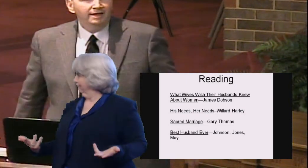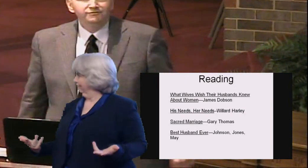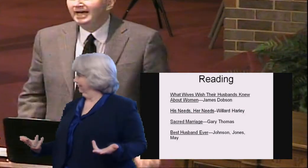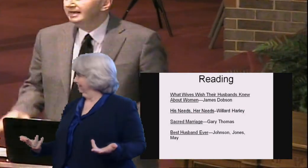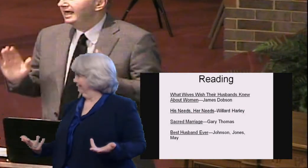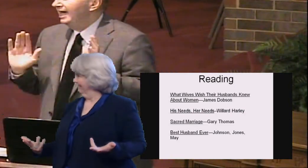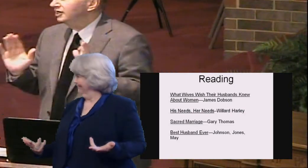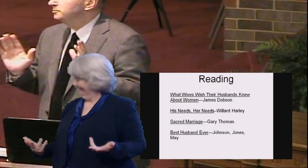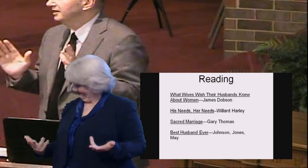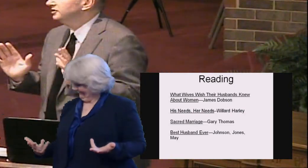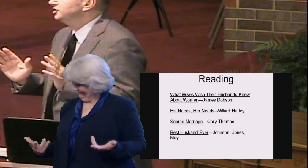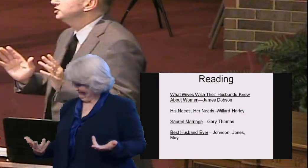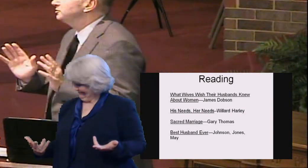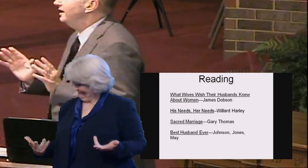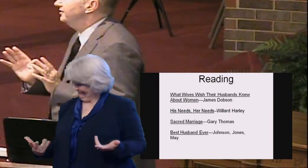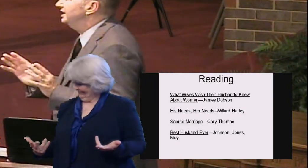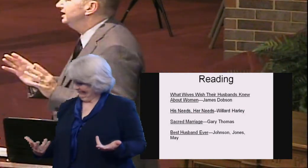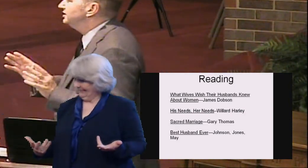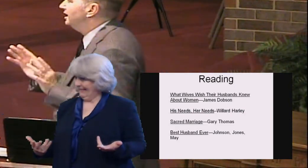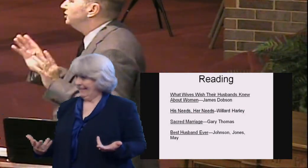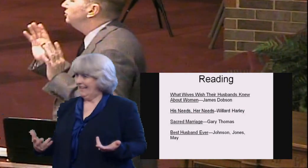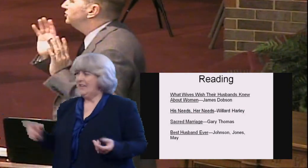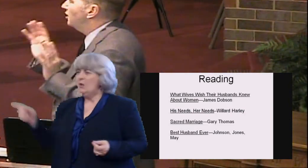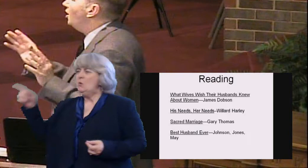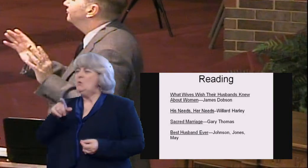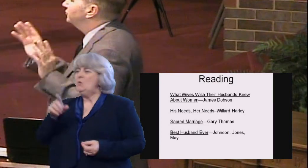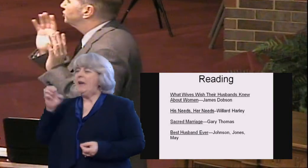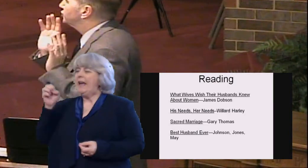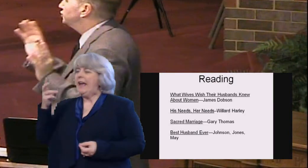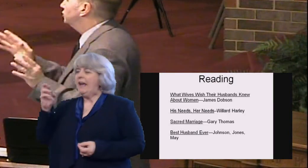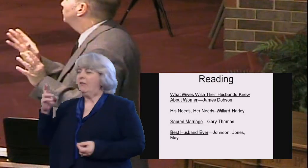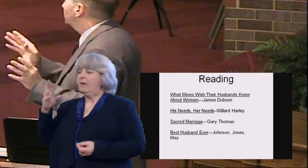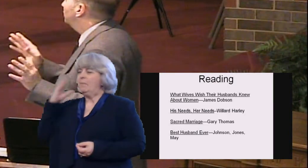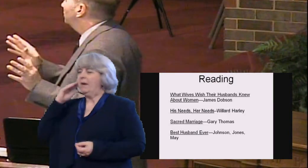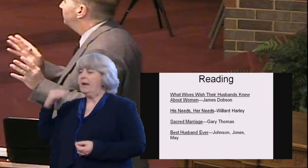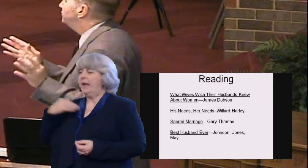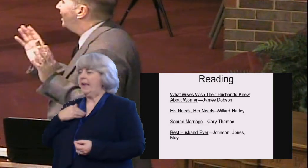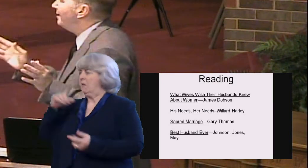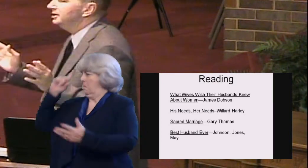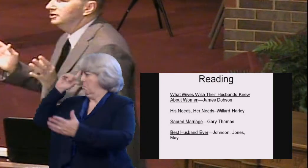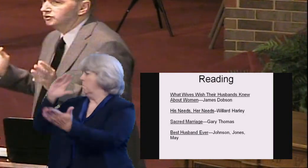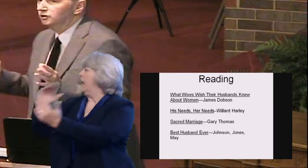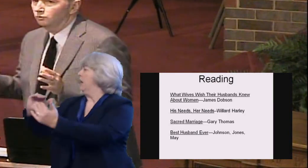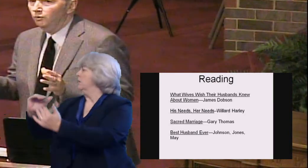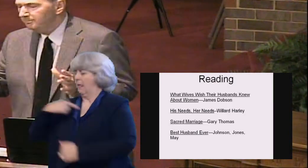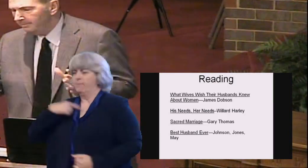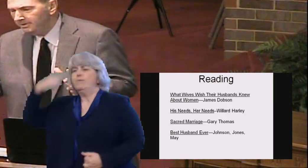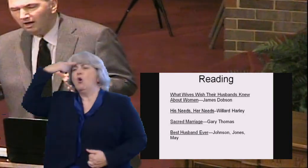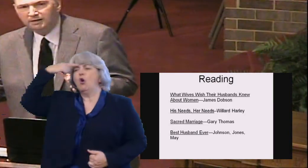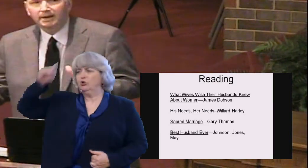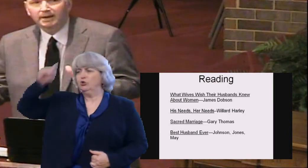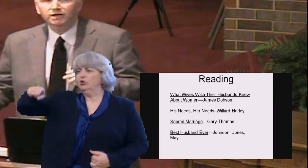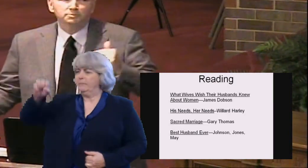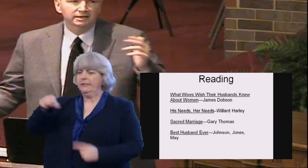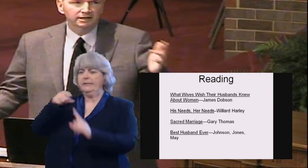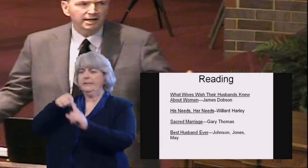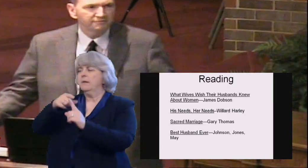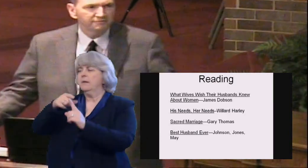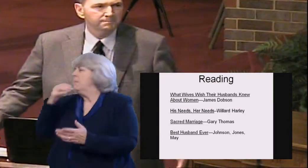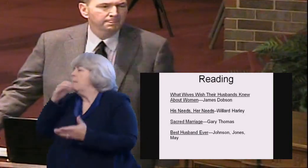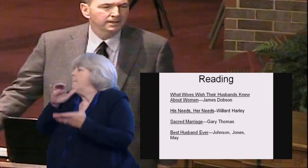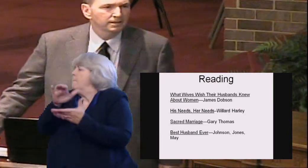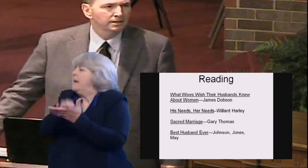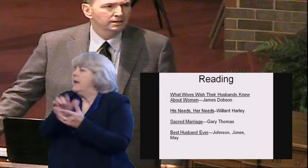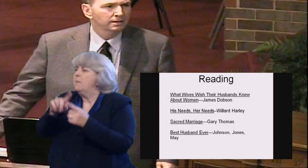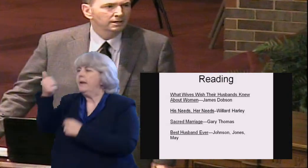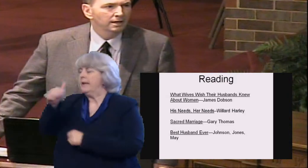Have you had expectations about things that you thought for certain were going to happen a certain way, maybe not in marriage but in life?